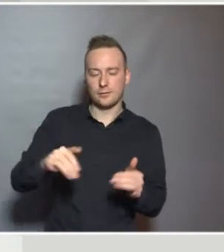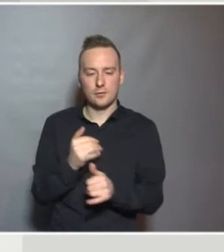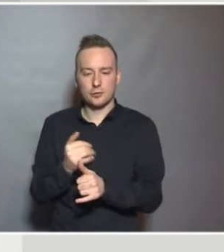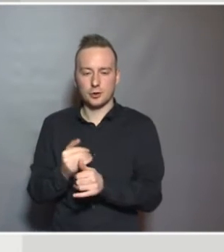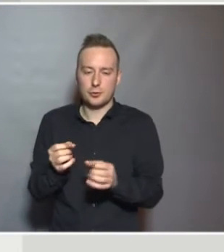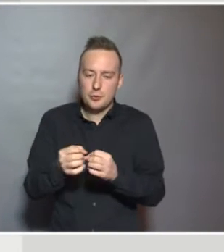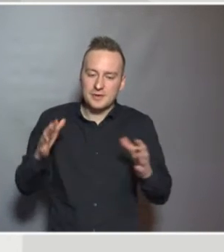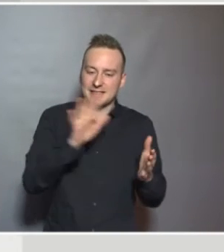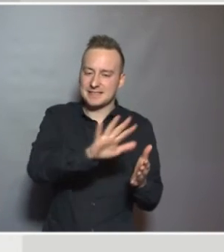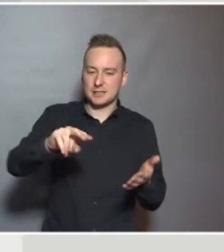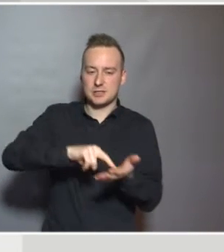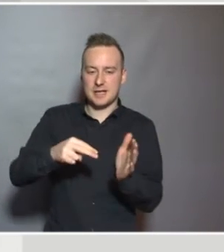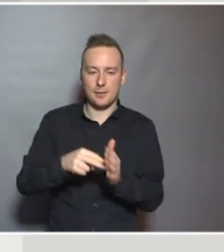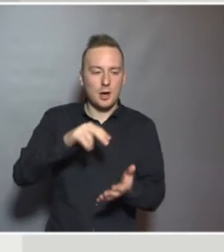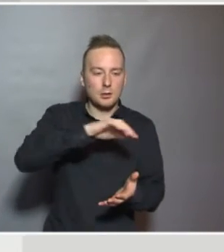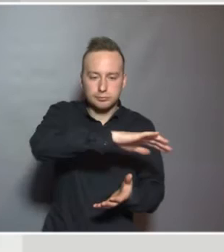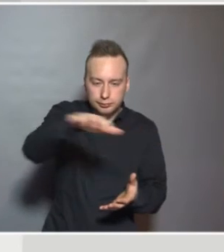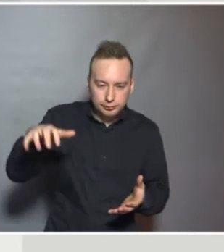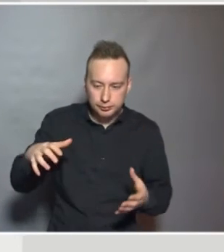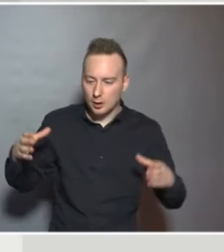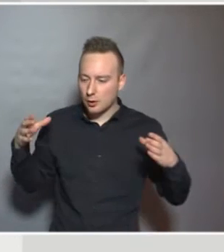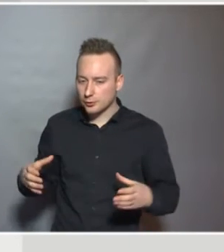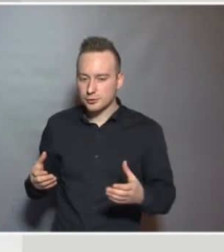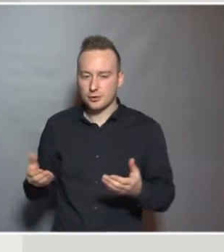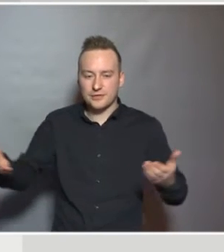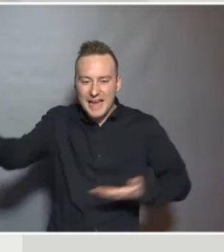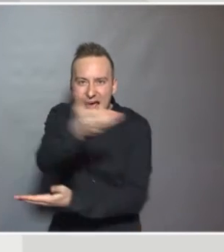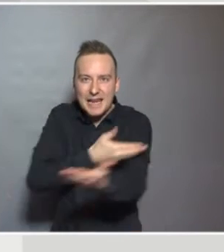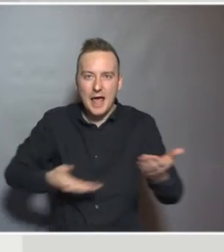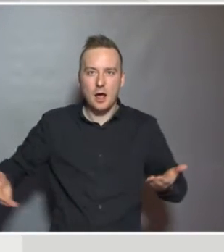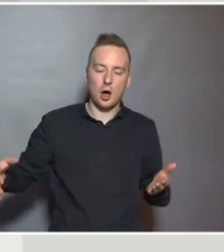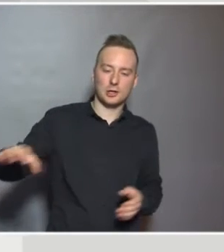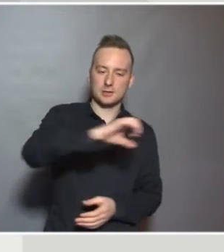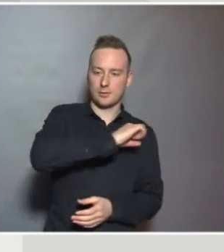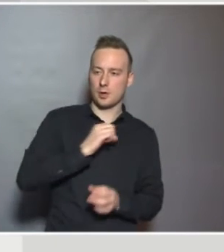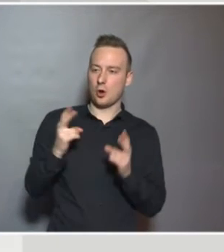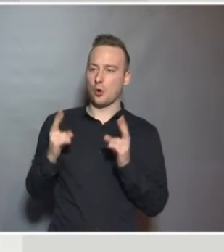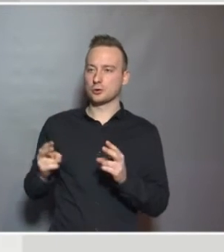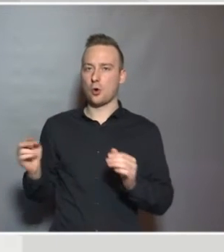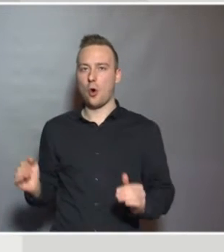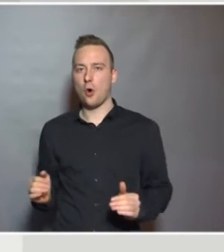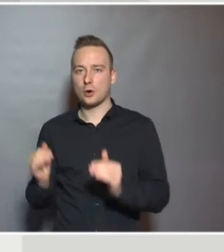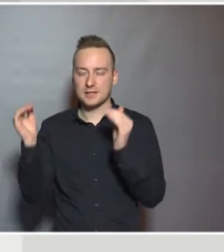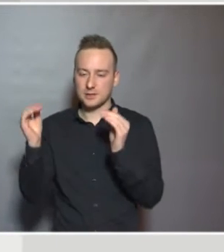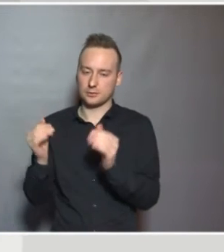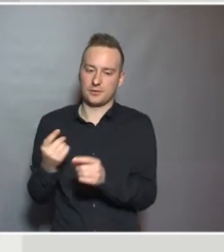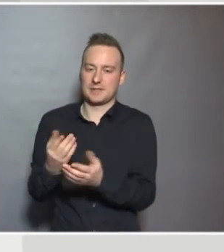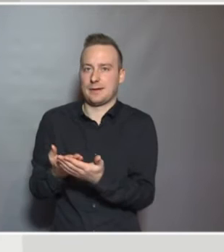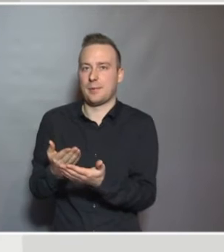and then share them with the other countries, as well as share them with organisations such as the European Commission.